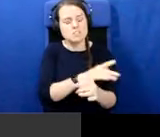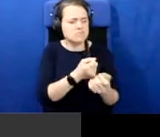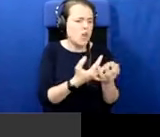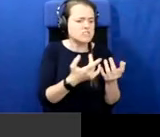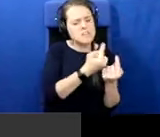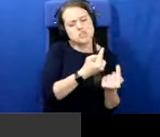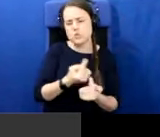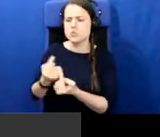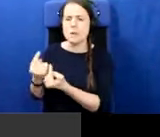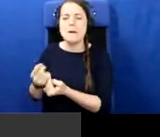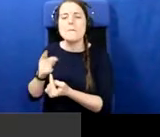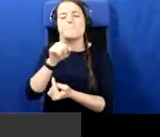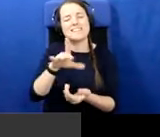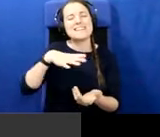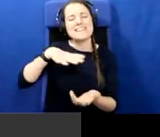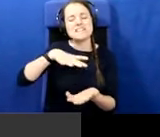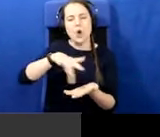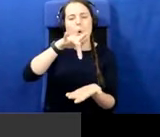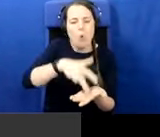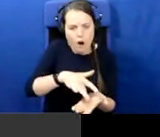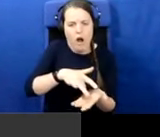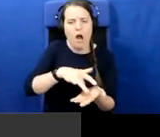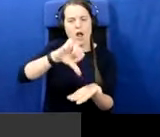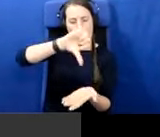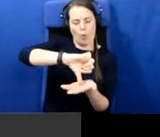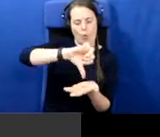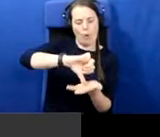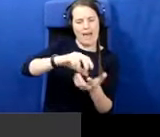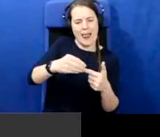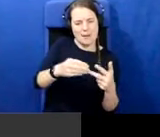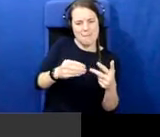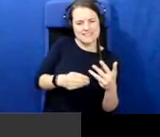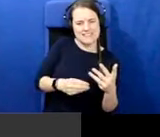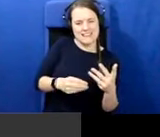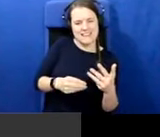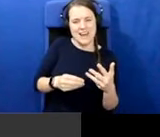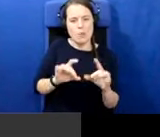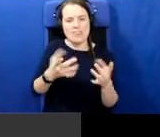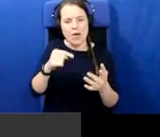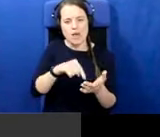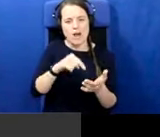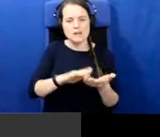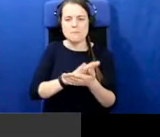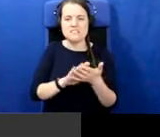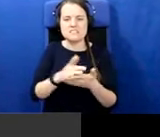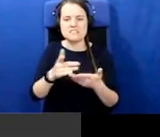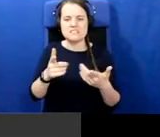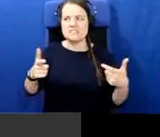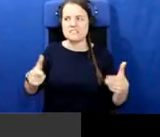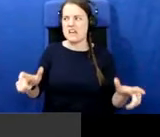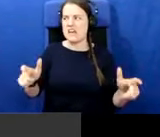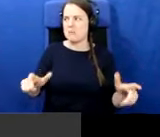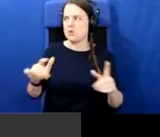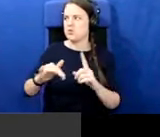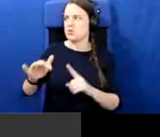but it needs a core element. Otherwise, you're just perpetuating this social division for again and again, and they're not